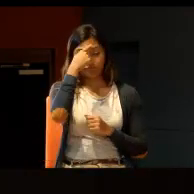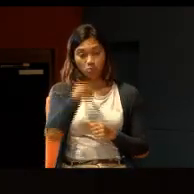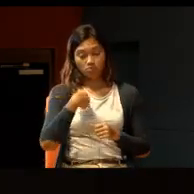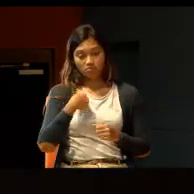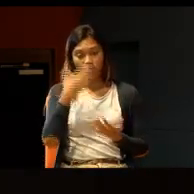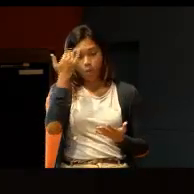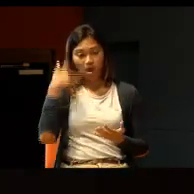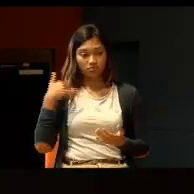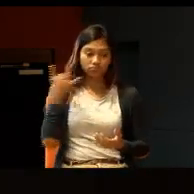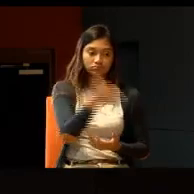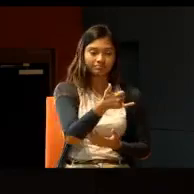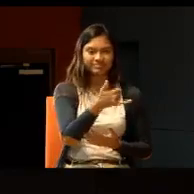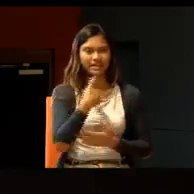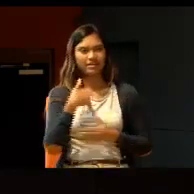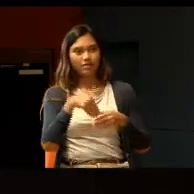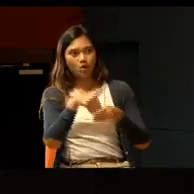as well.